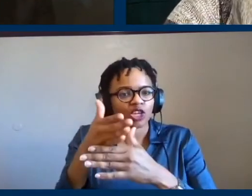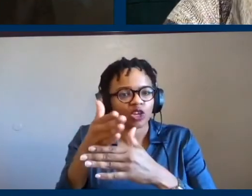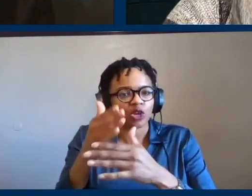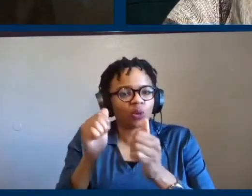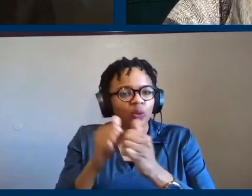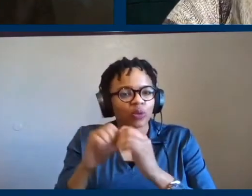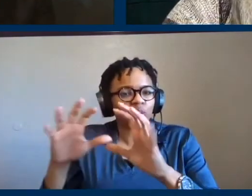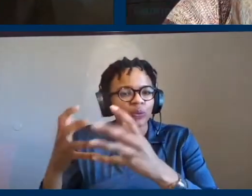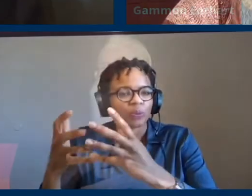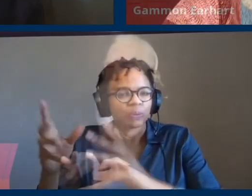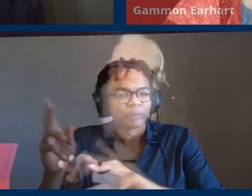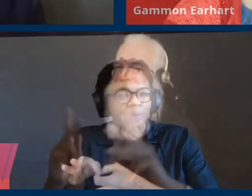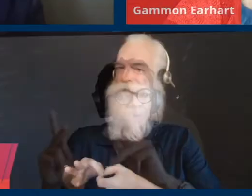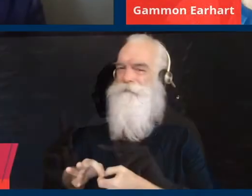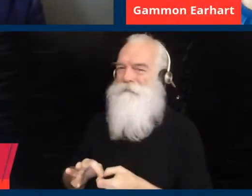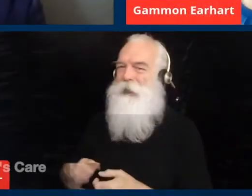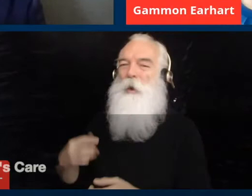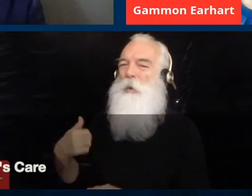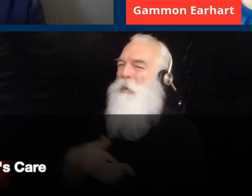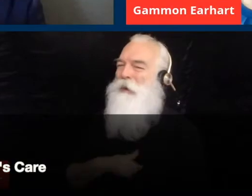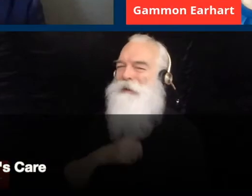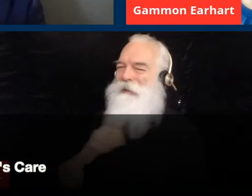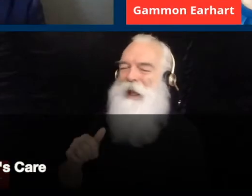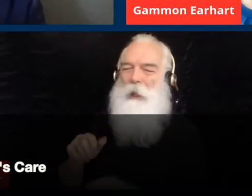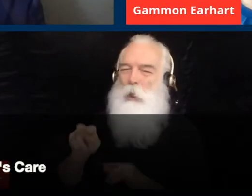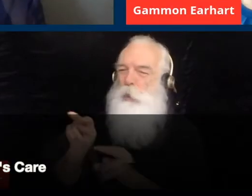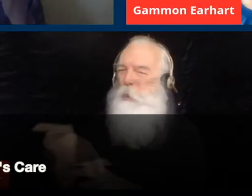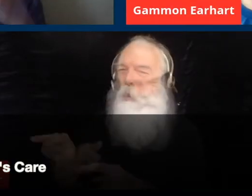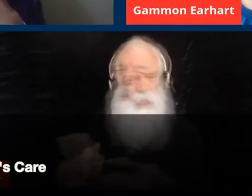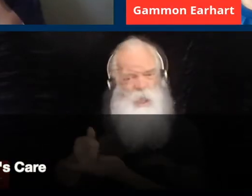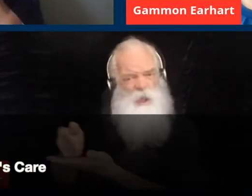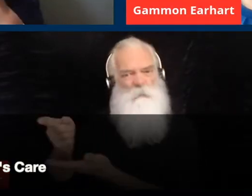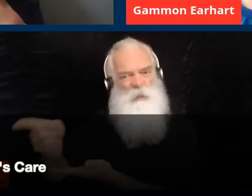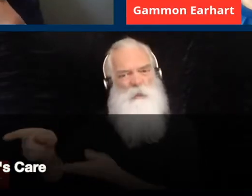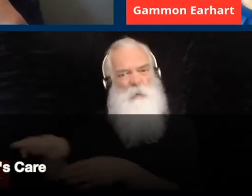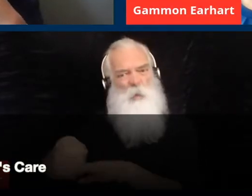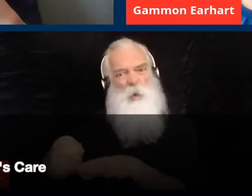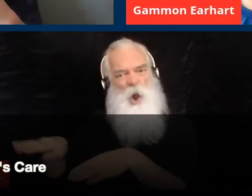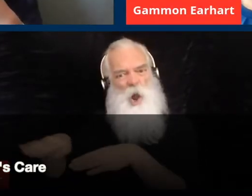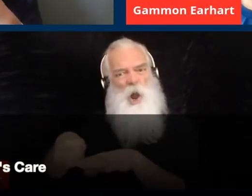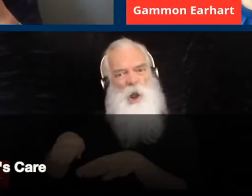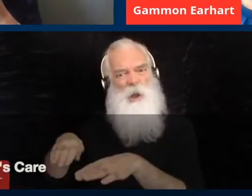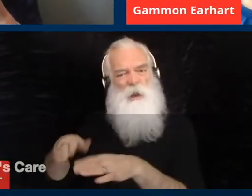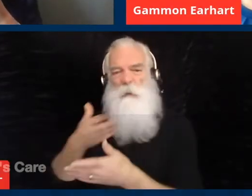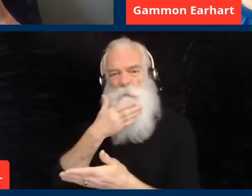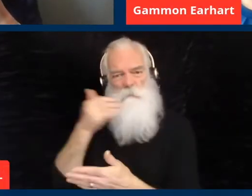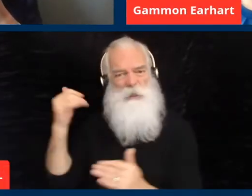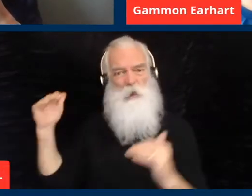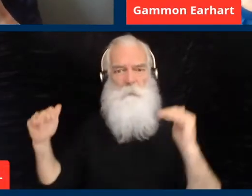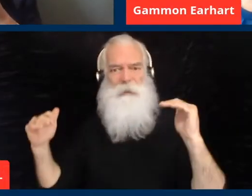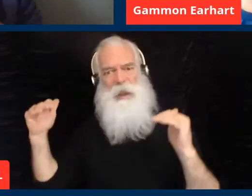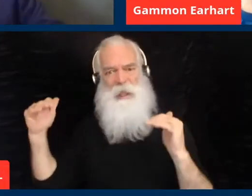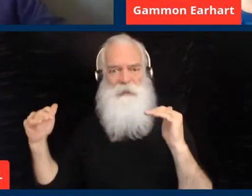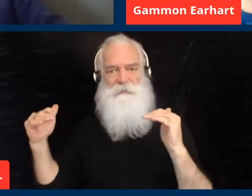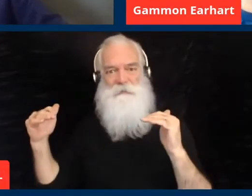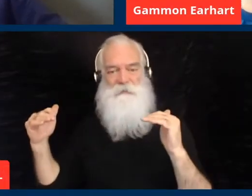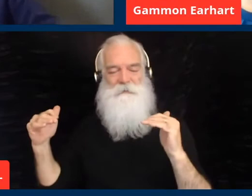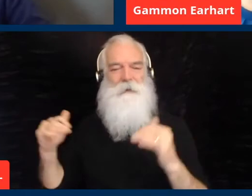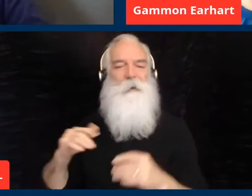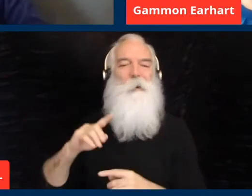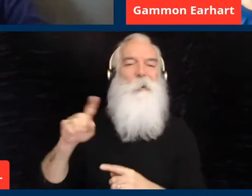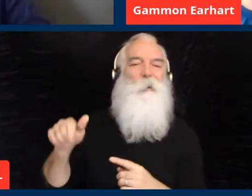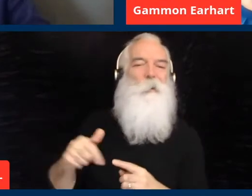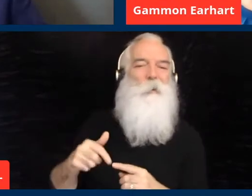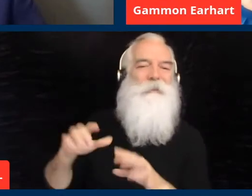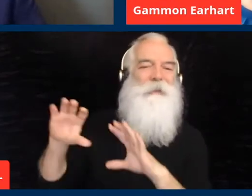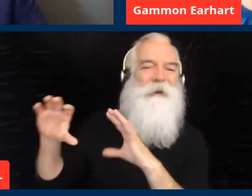people that I loved. We actually were focused on dance. And in the teaching of those classes, oftentimes we would